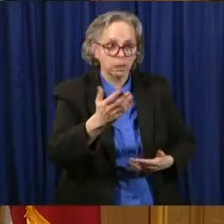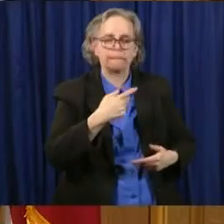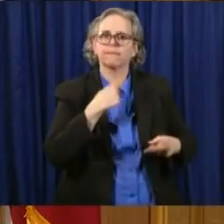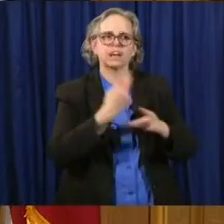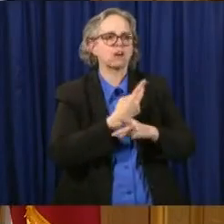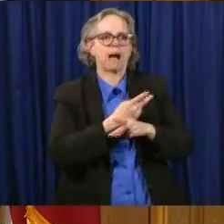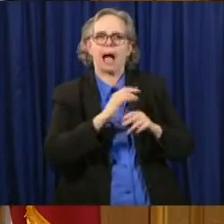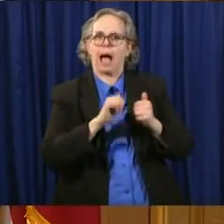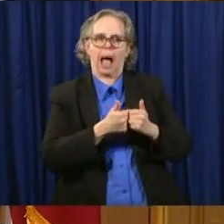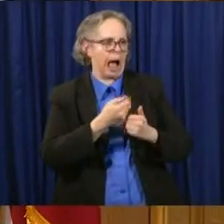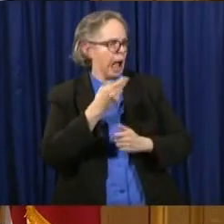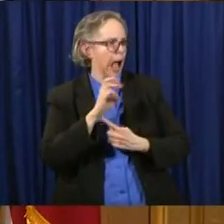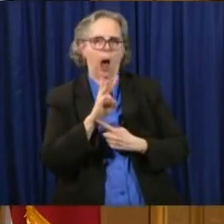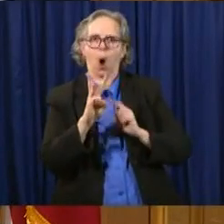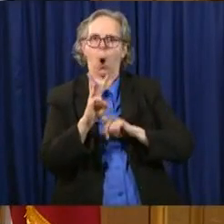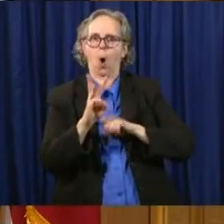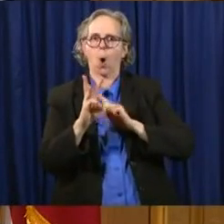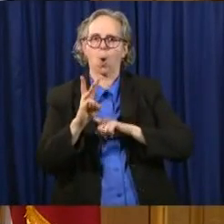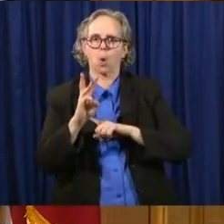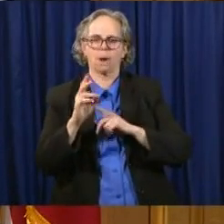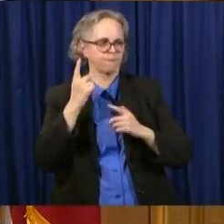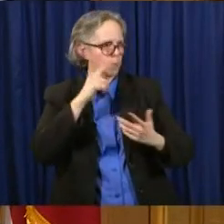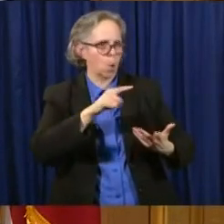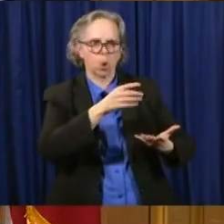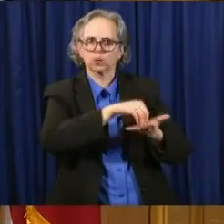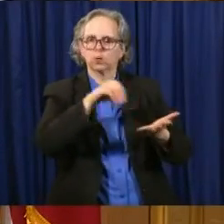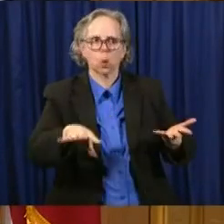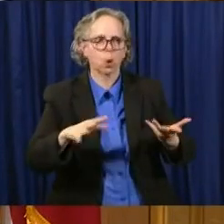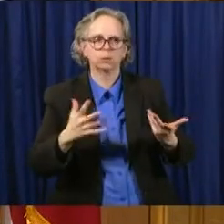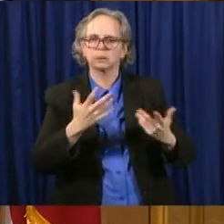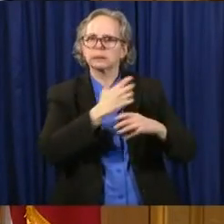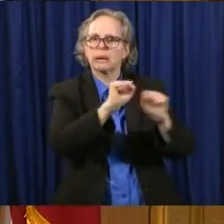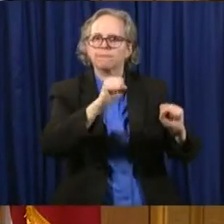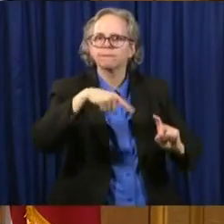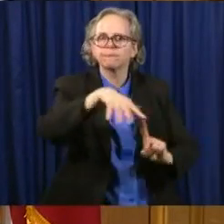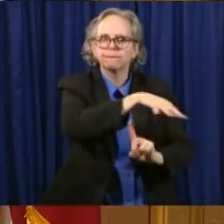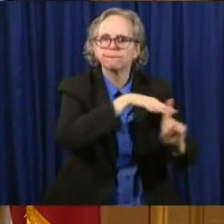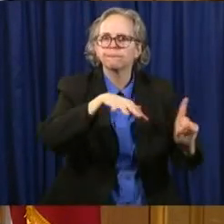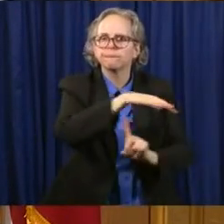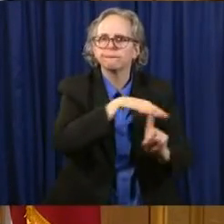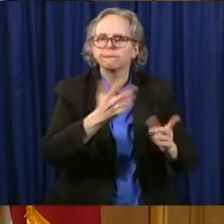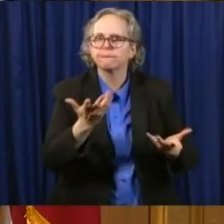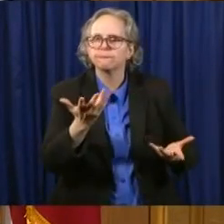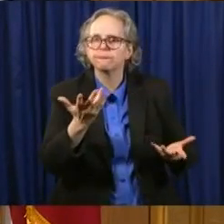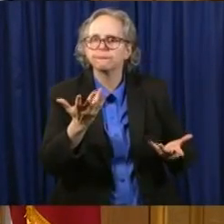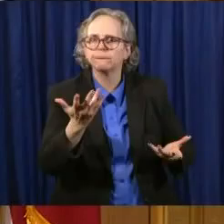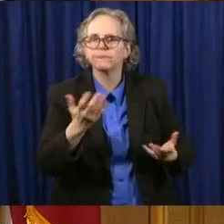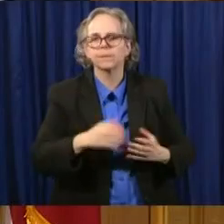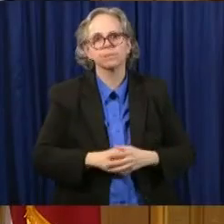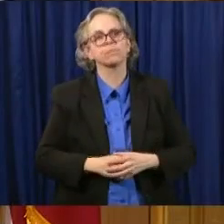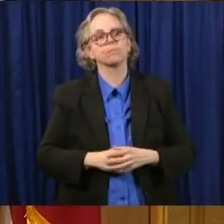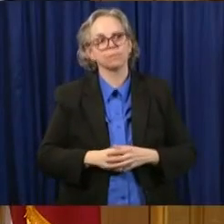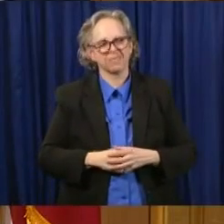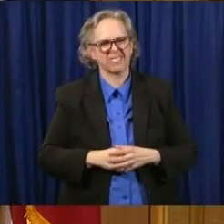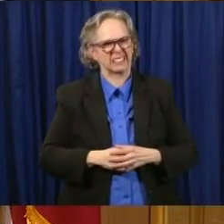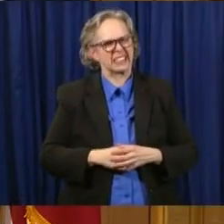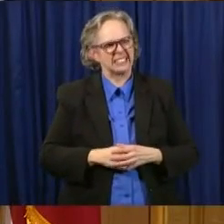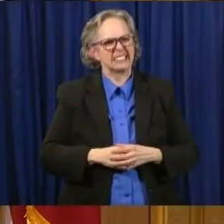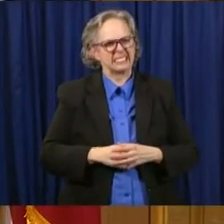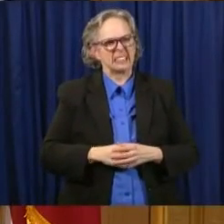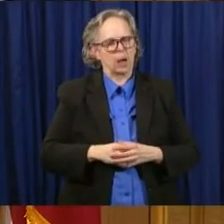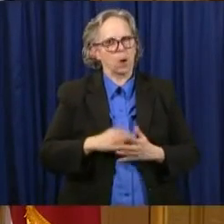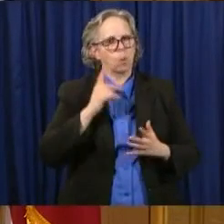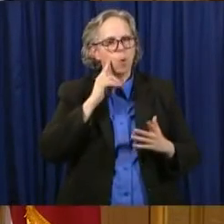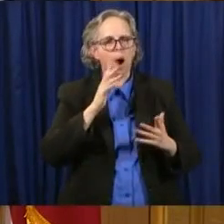are we going to do this in a safest way as, as possible? Uh, this is something I'm going to be talking with superintendents